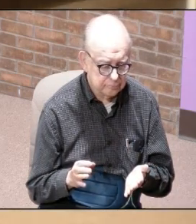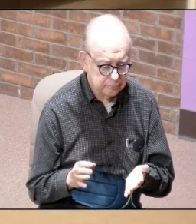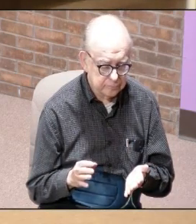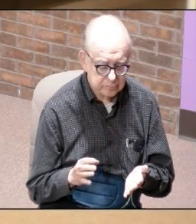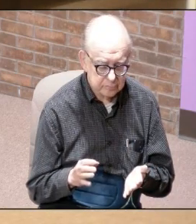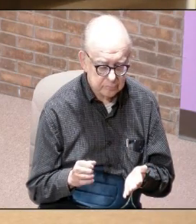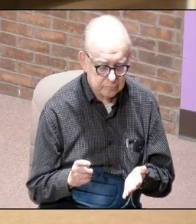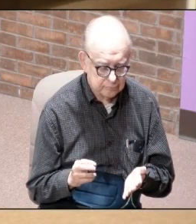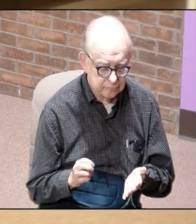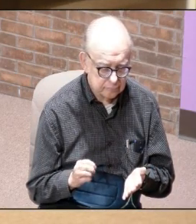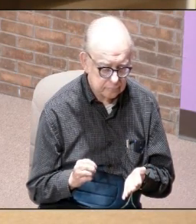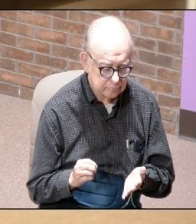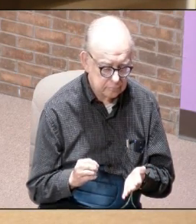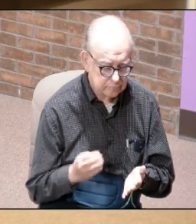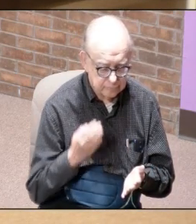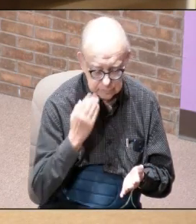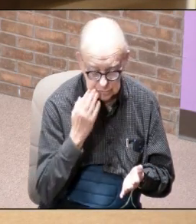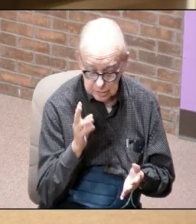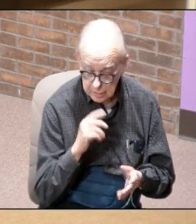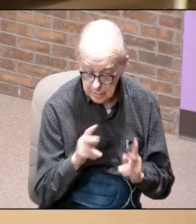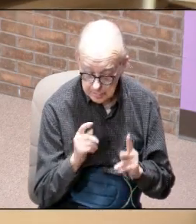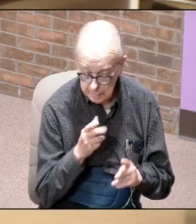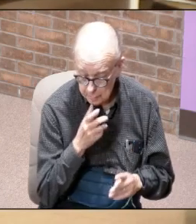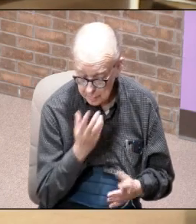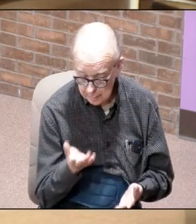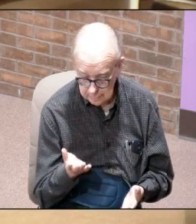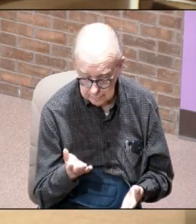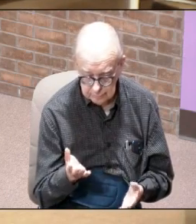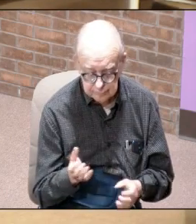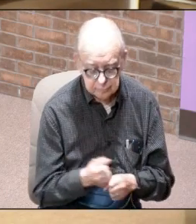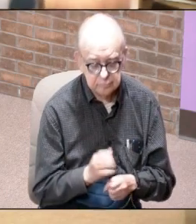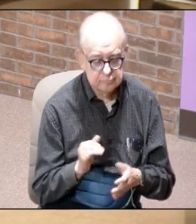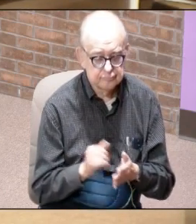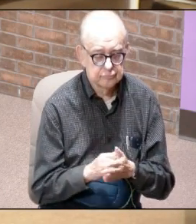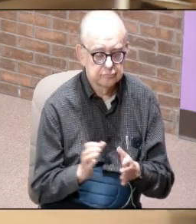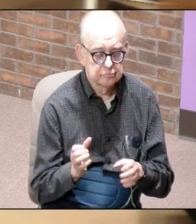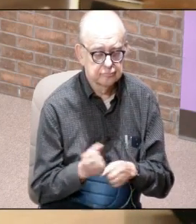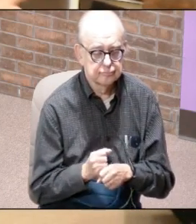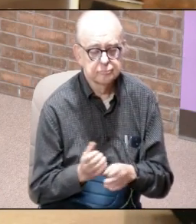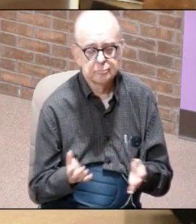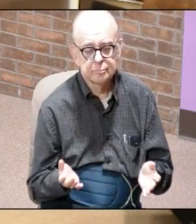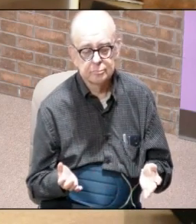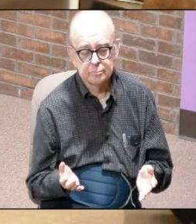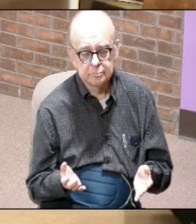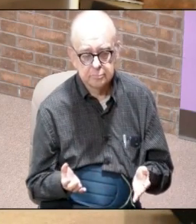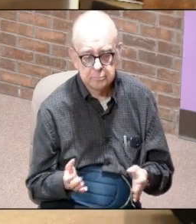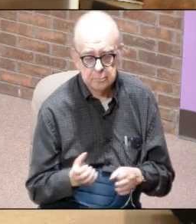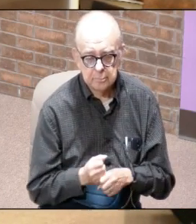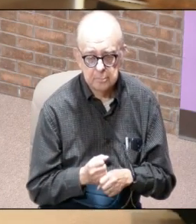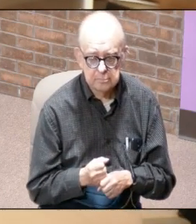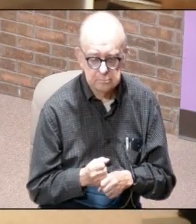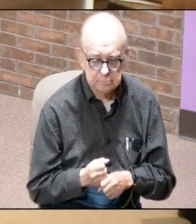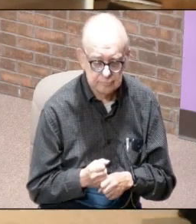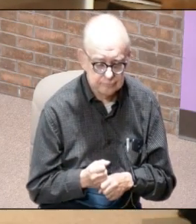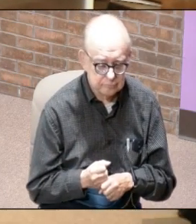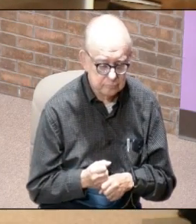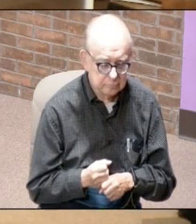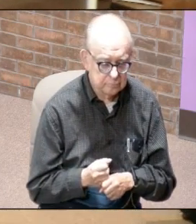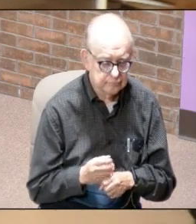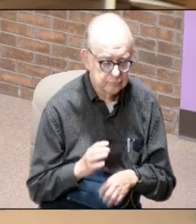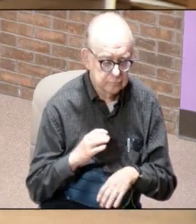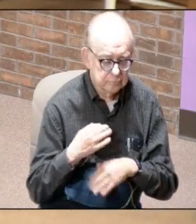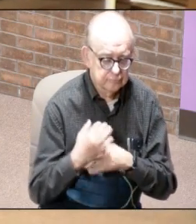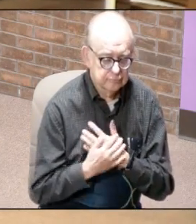okay so y'all know who those people are so you got that you've got uh you've got britain's have